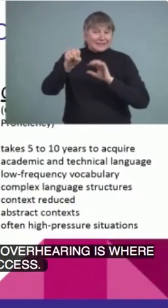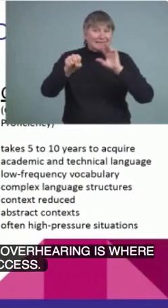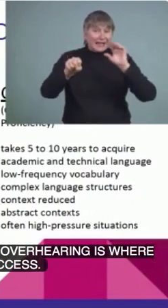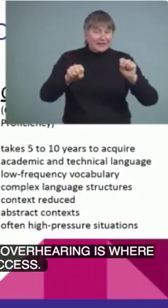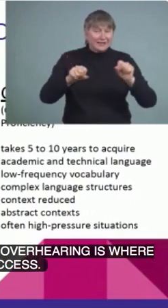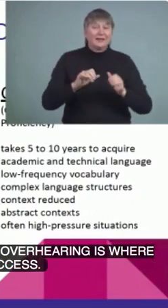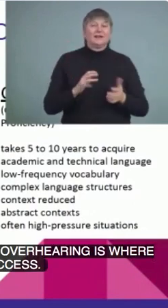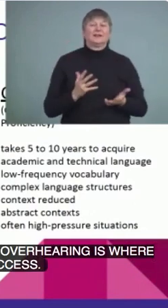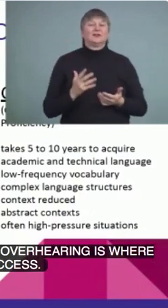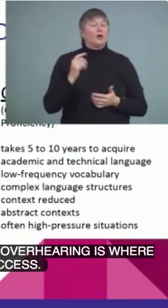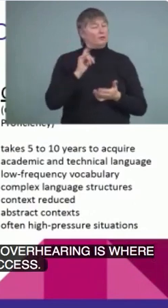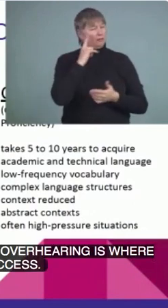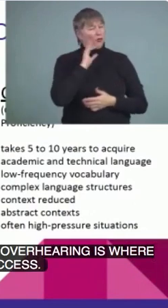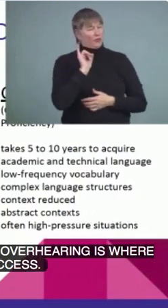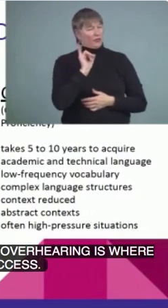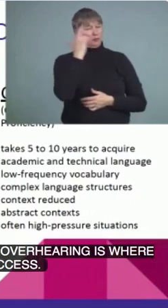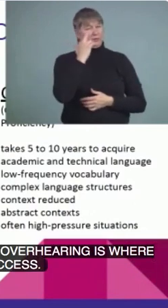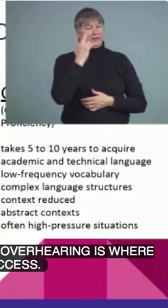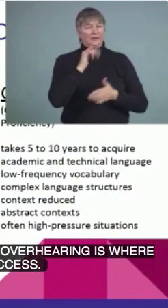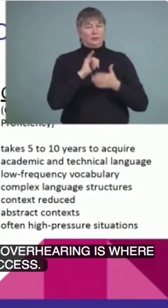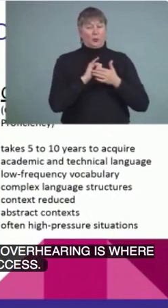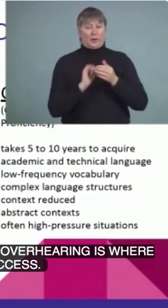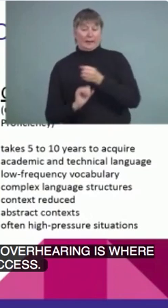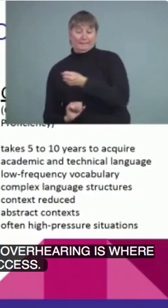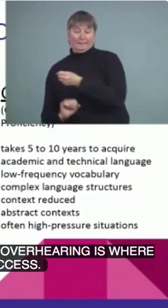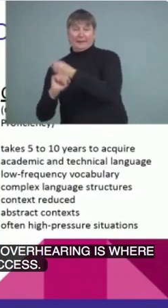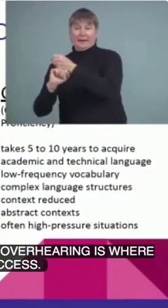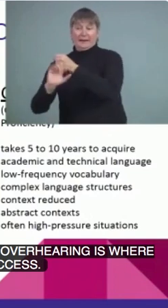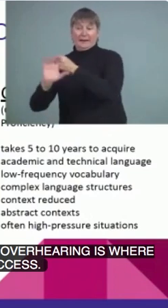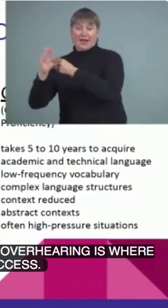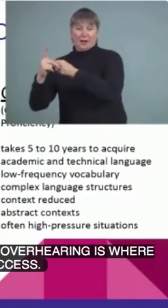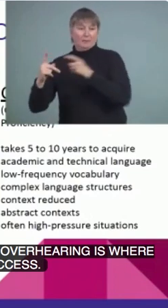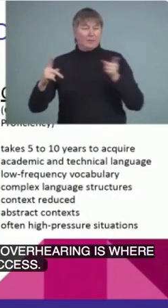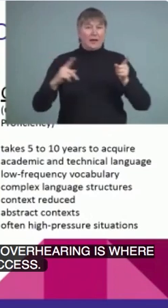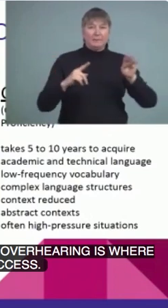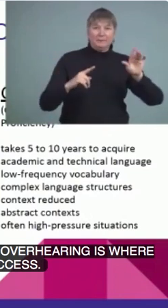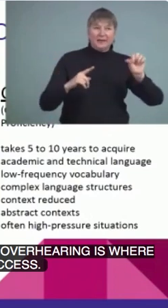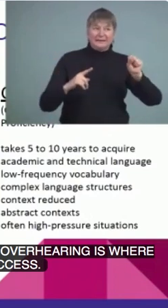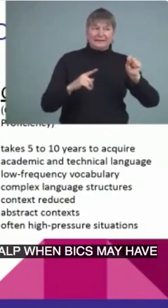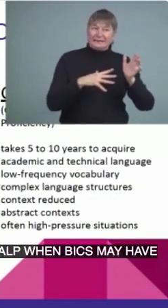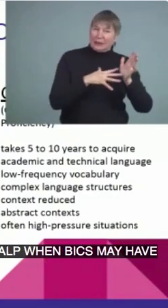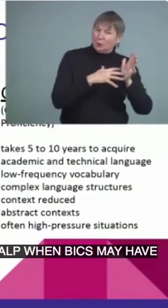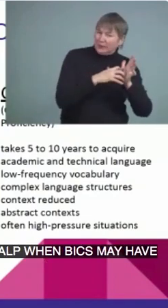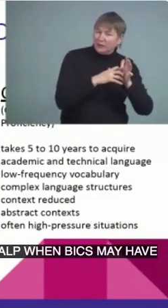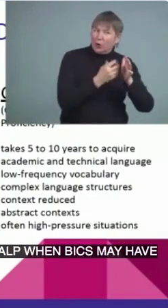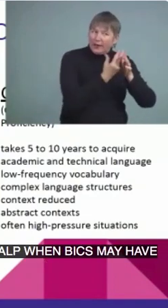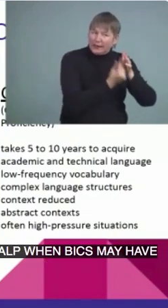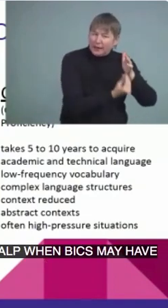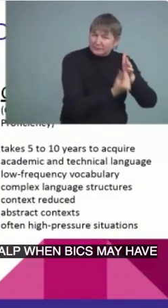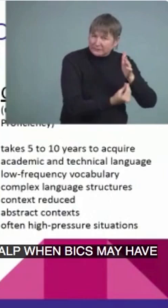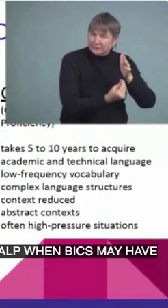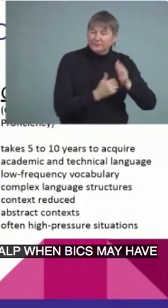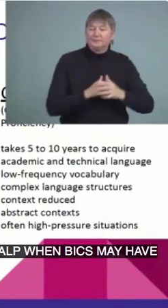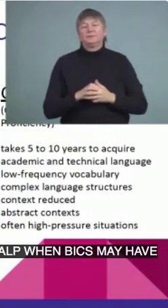the language foundation to build kelp when BICs may have some gaps. And just to let you know that it